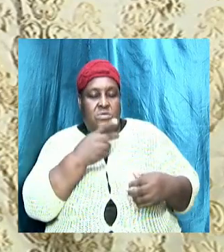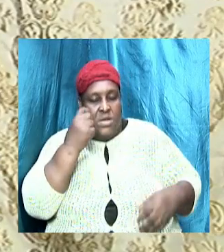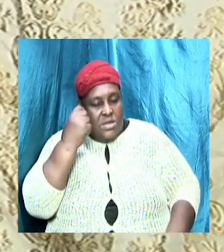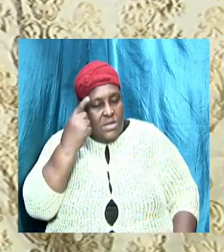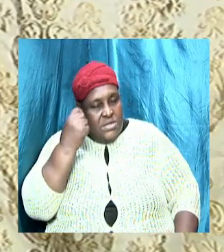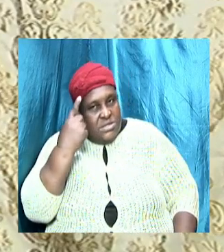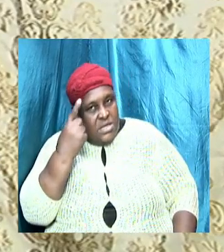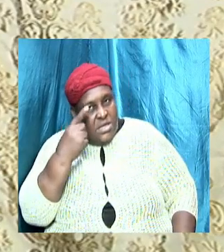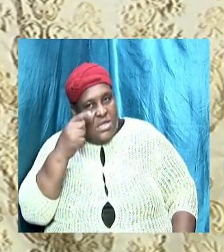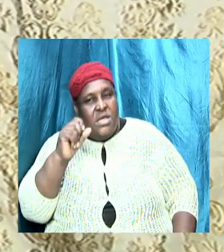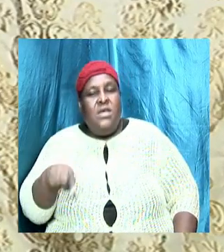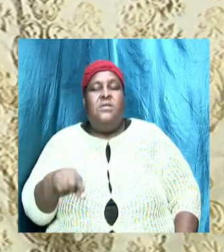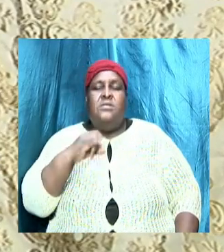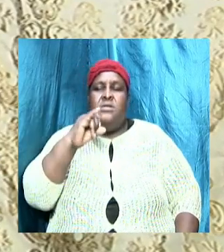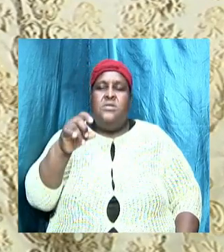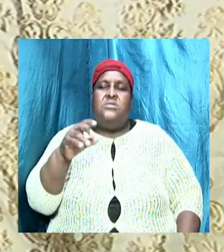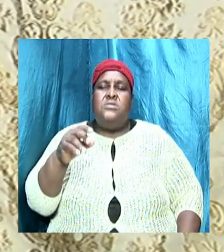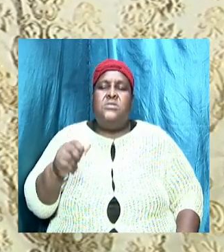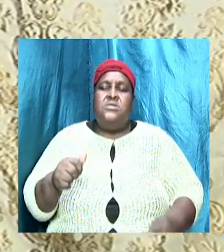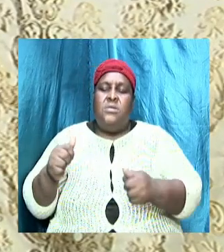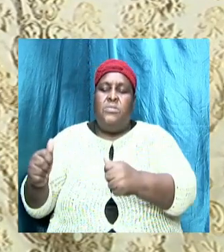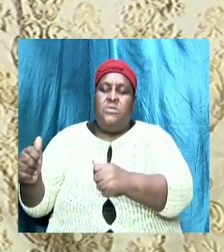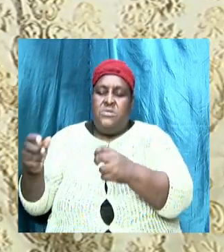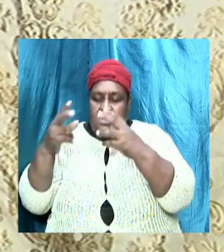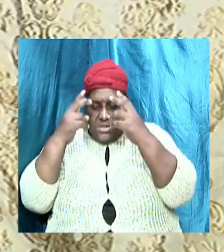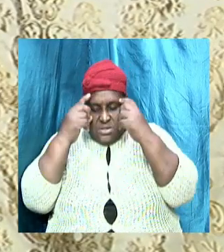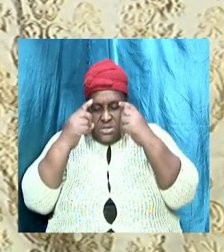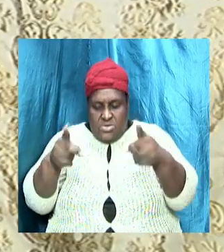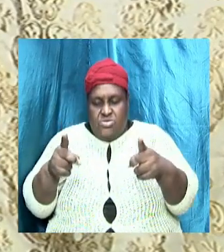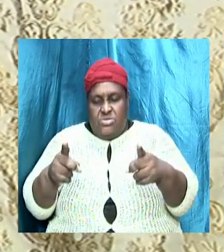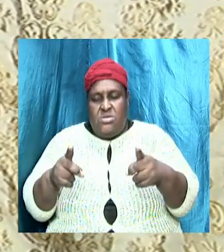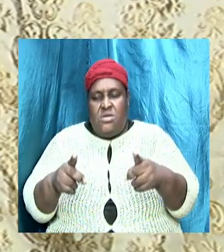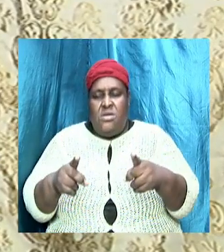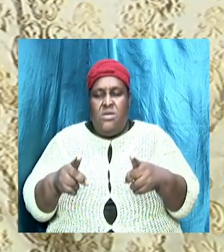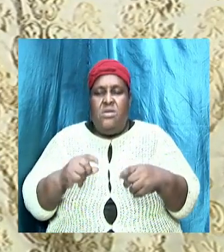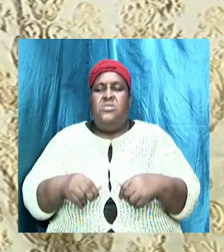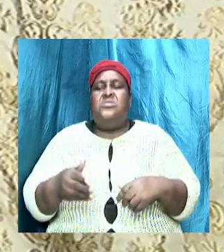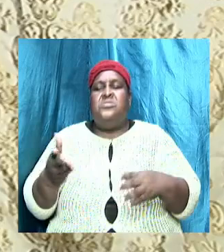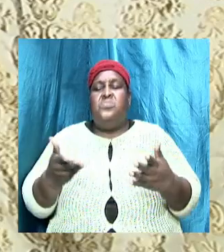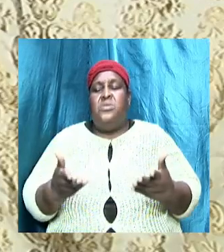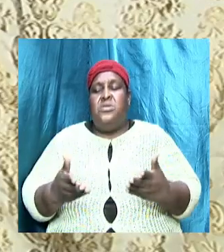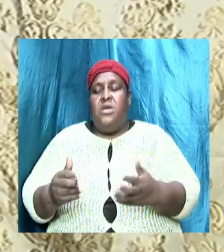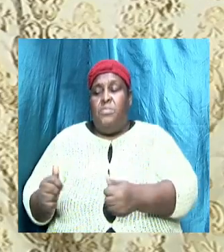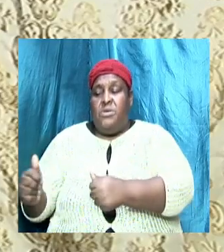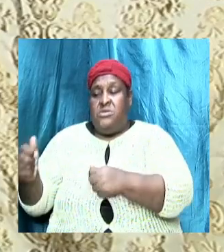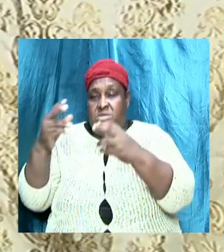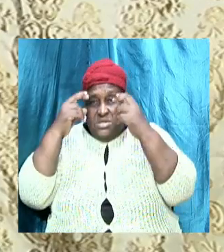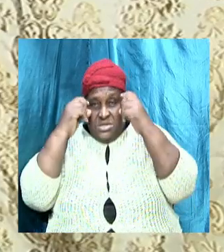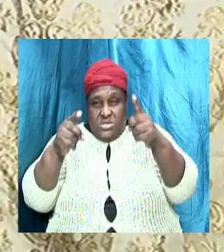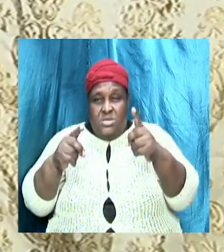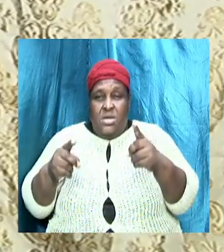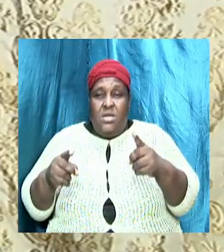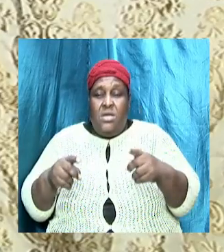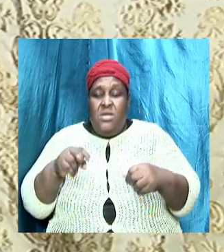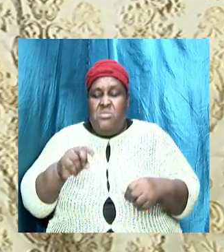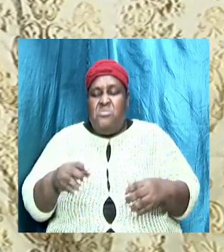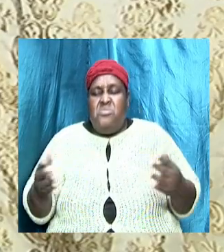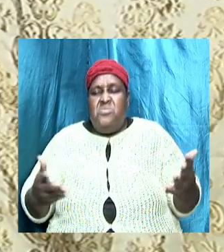this is the apostles doctrine this is what they teach and this is what we believe and this is what we should